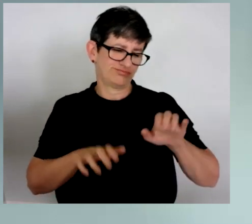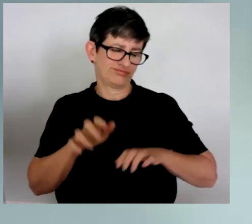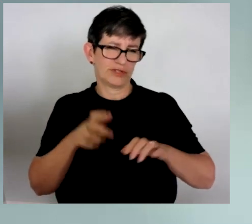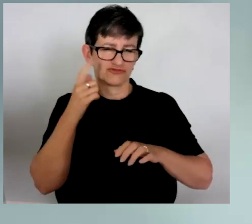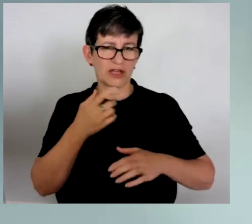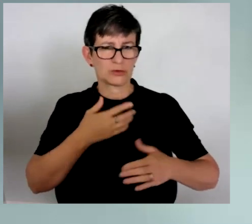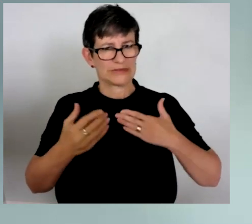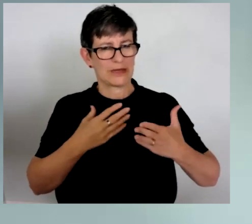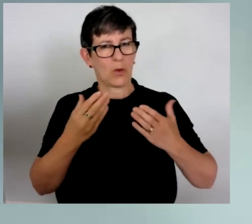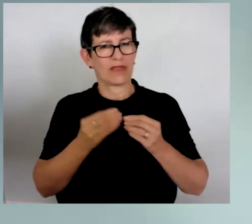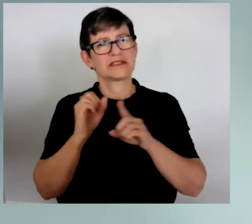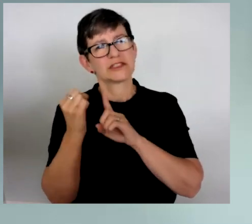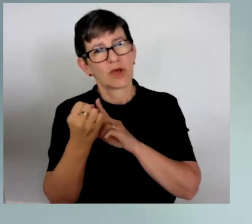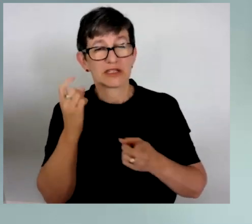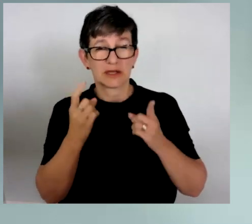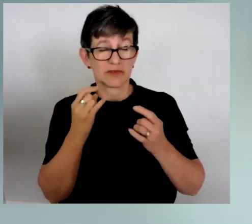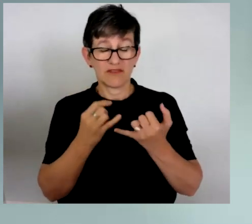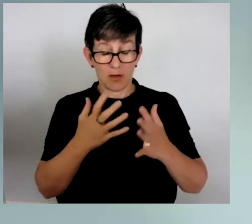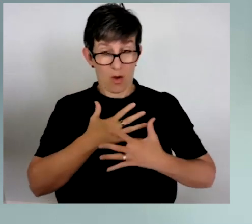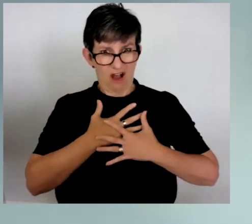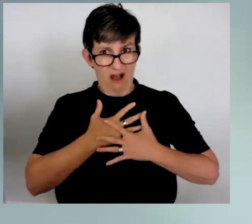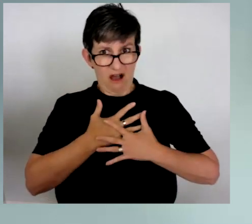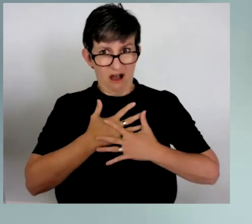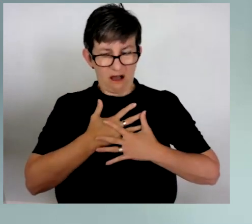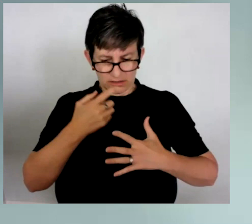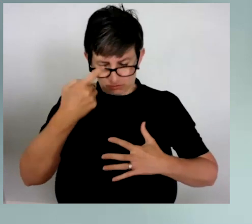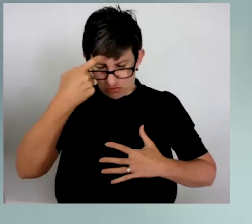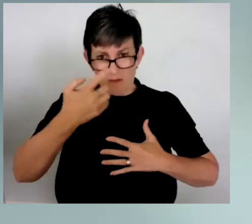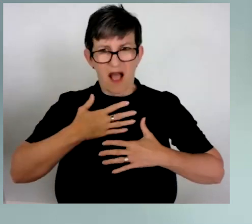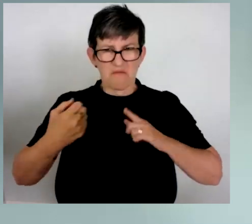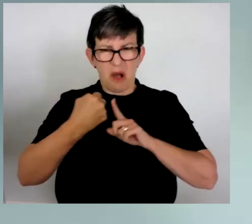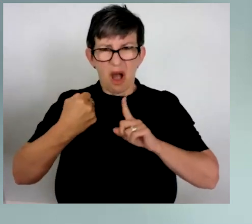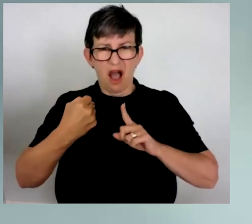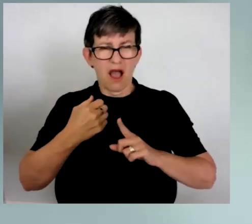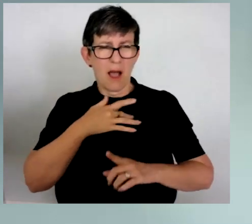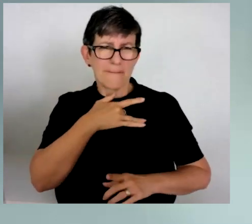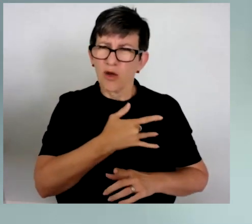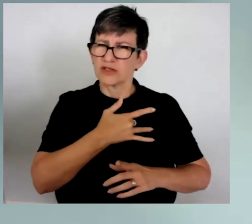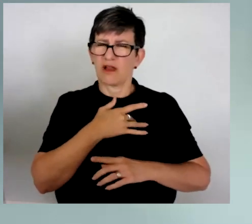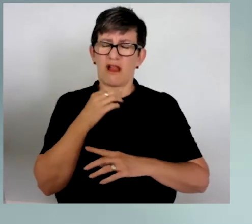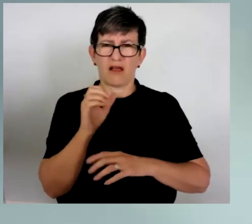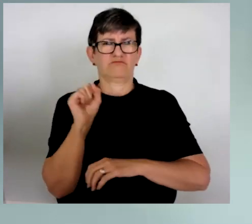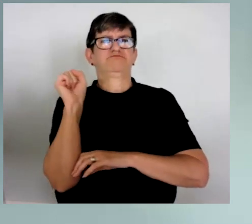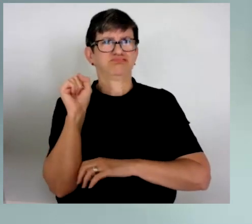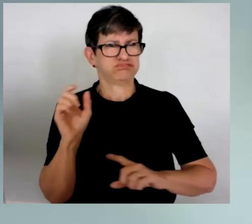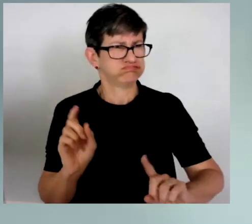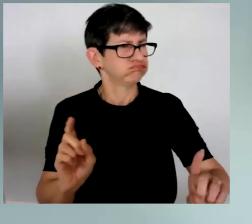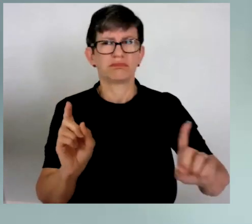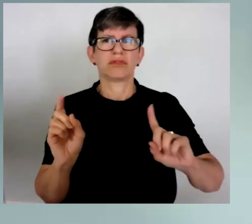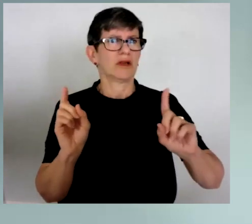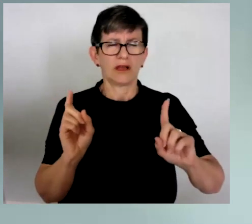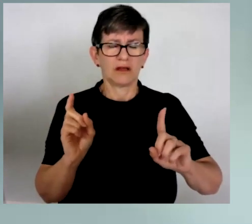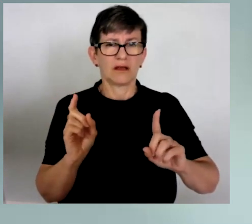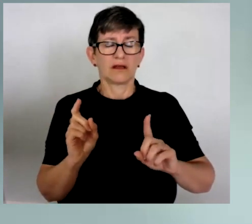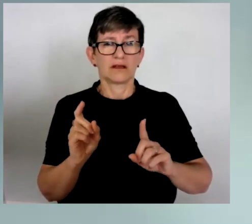situations when it sometimes can be quite traumatic and quite emotionally jarring. And, you know, when you get left